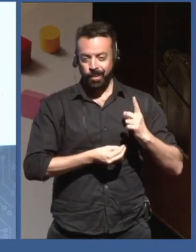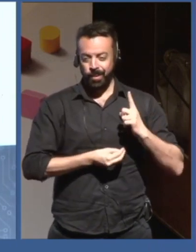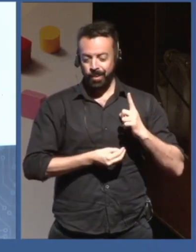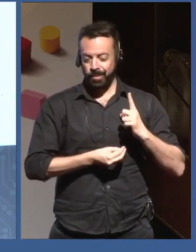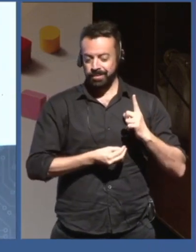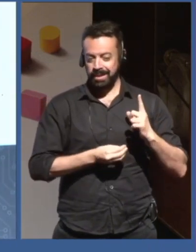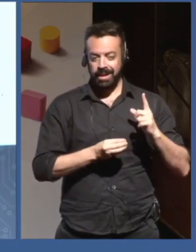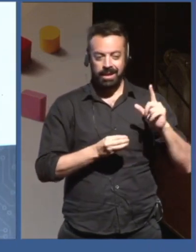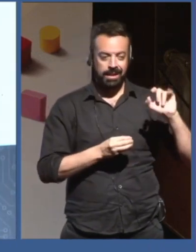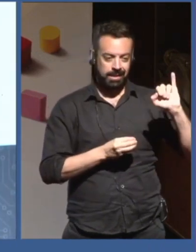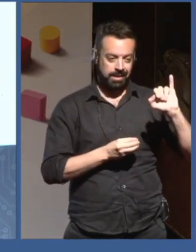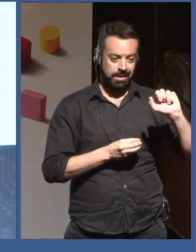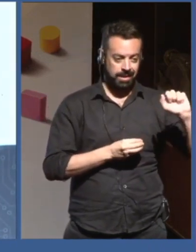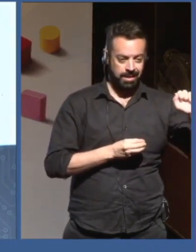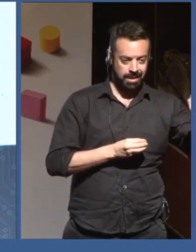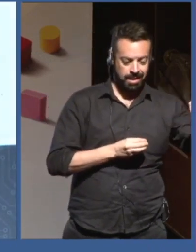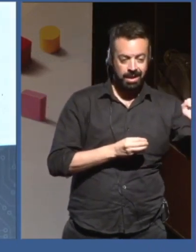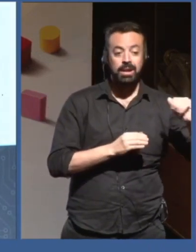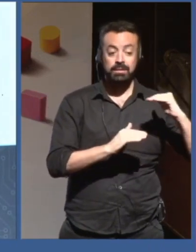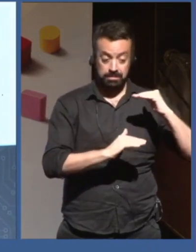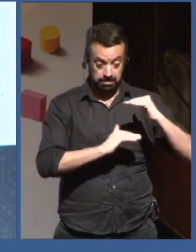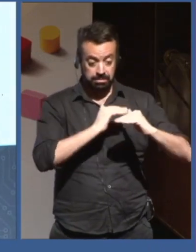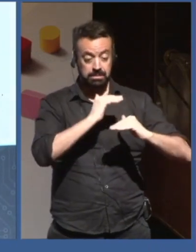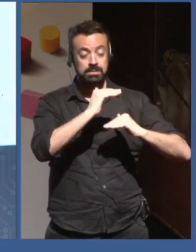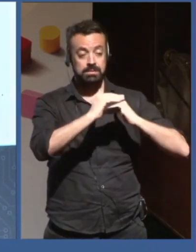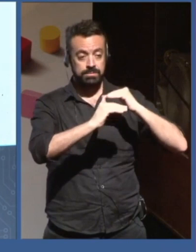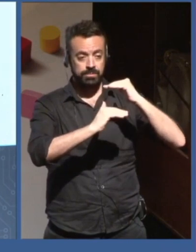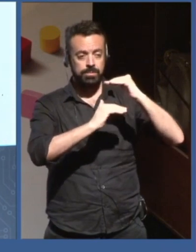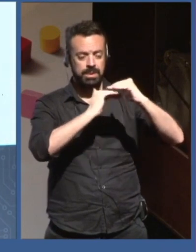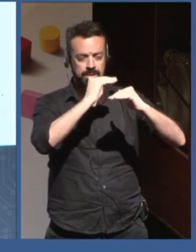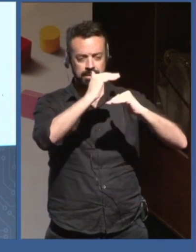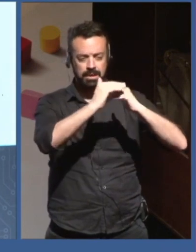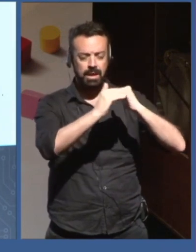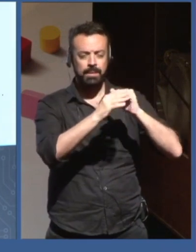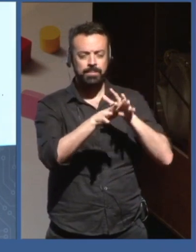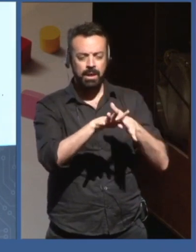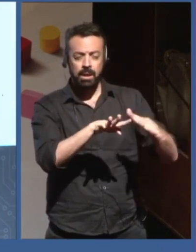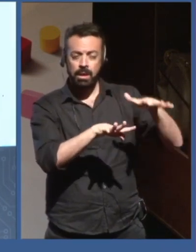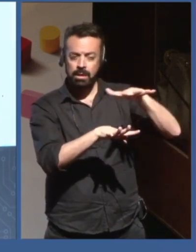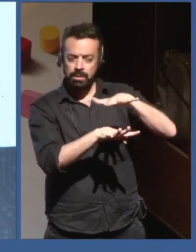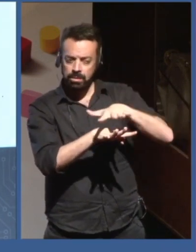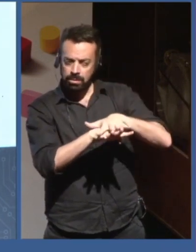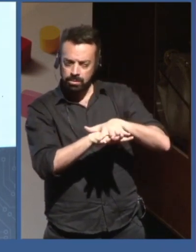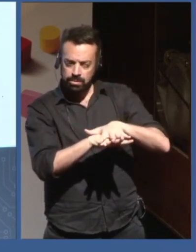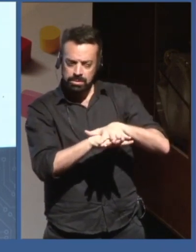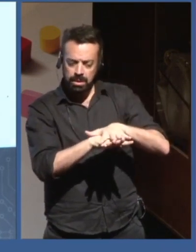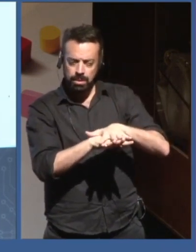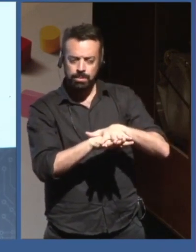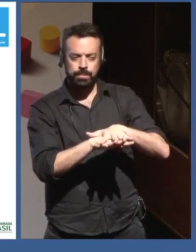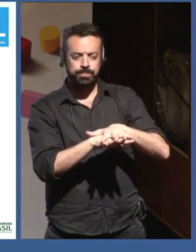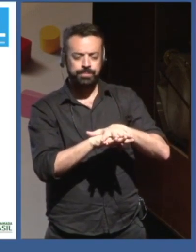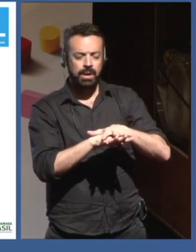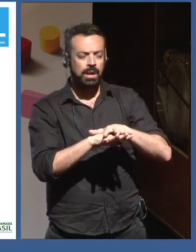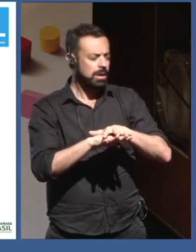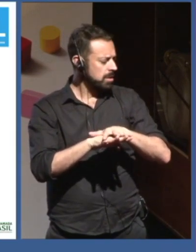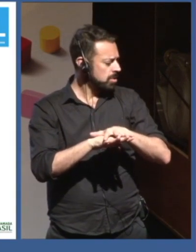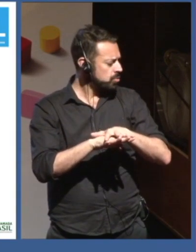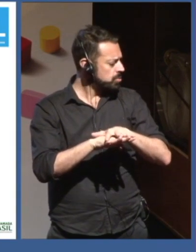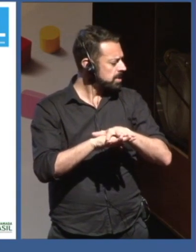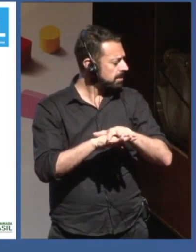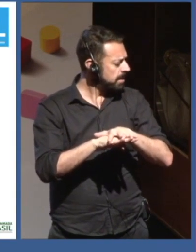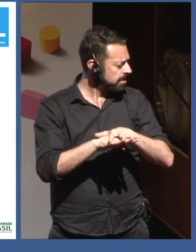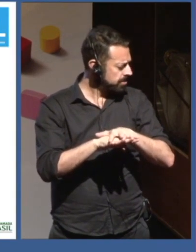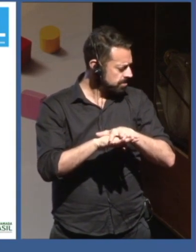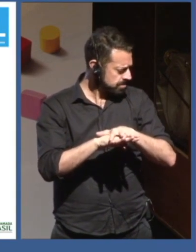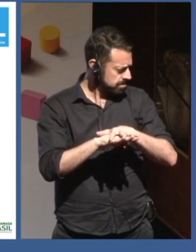development towards the 2030 agenda. So this is sort of like a lifetime of work, so to speak. So I have basically 25